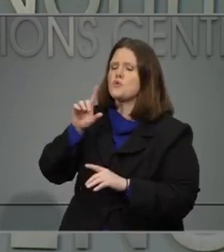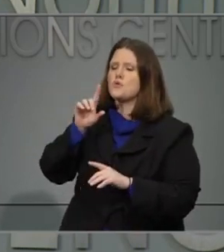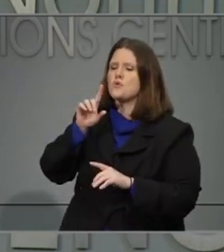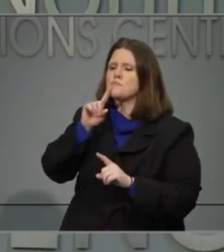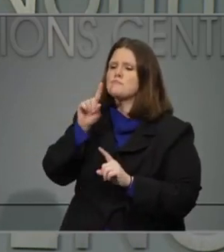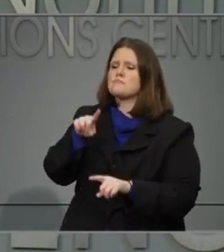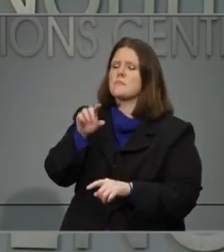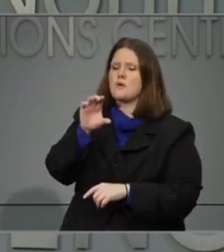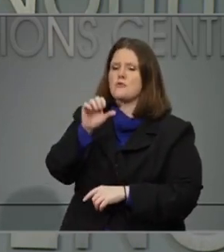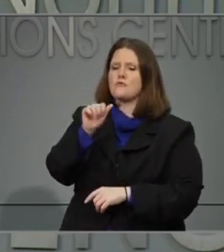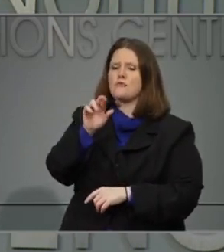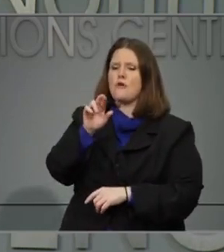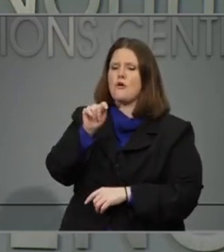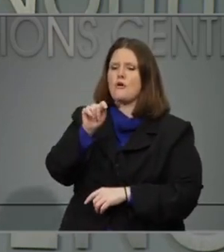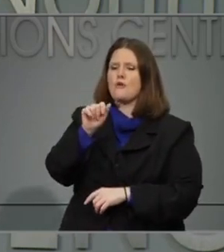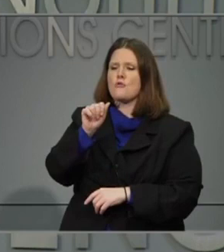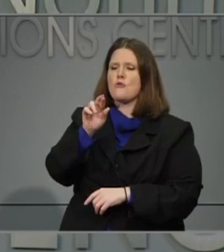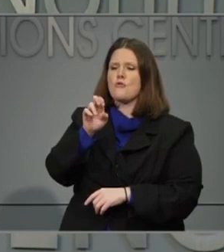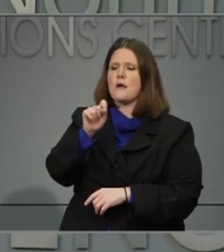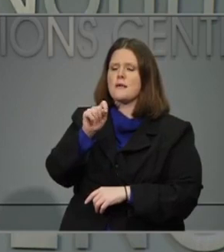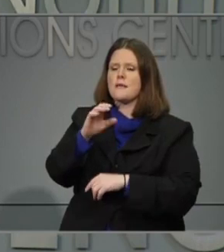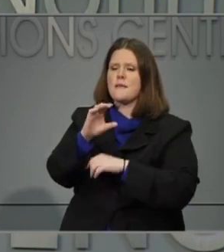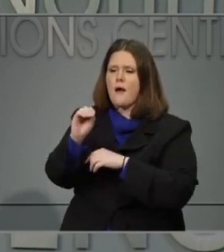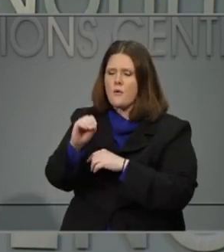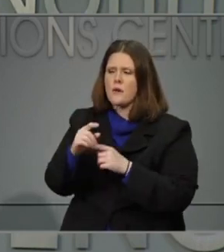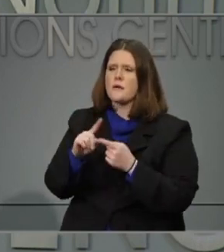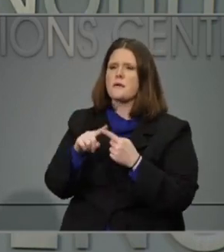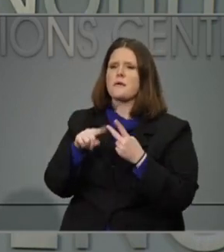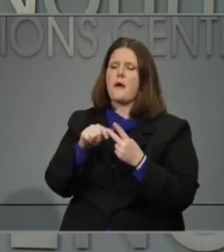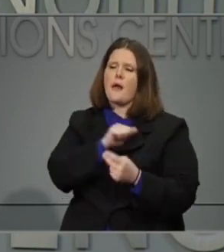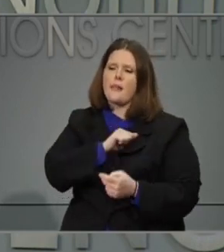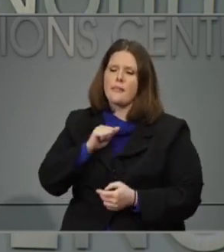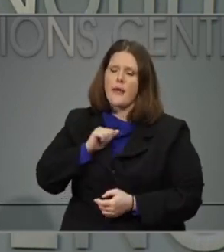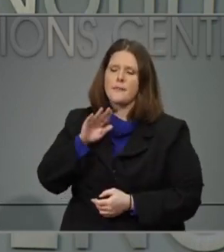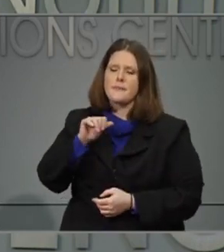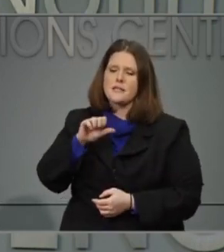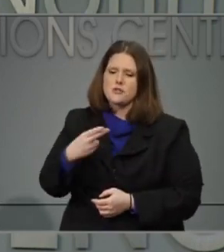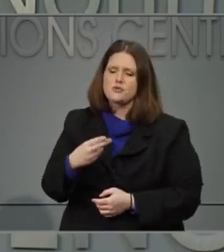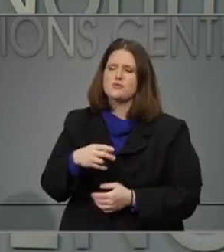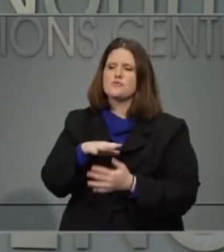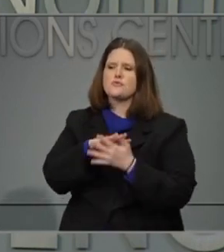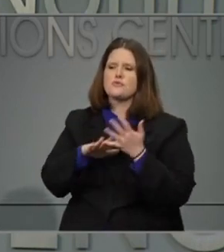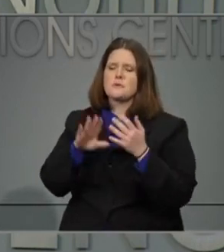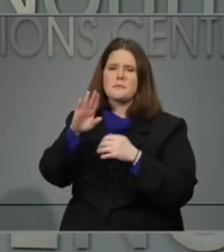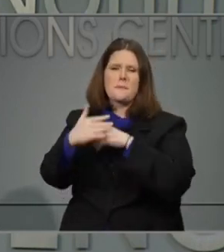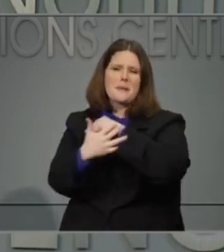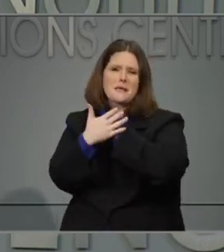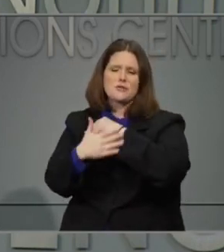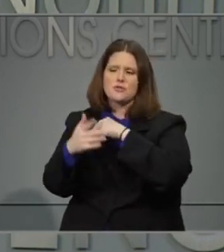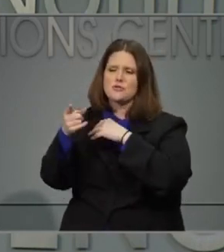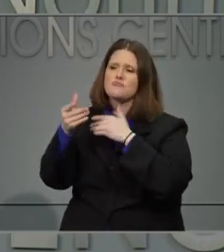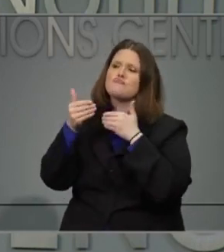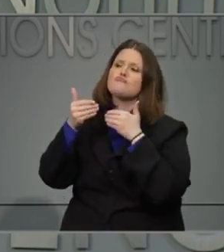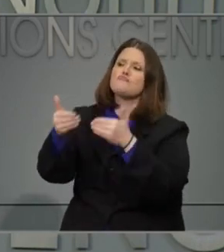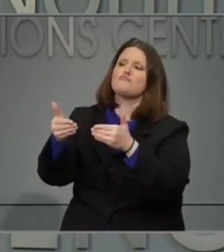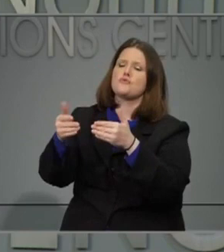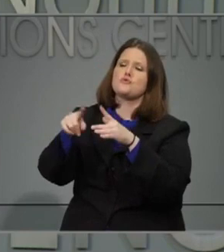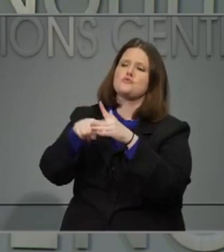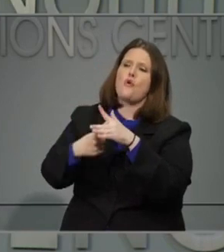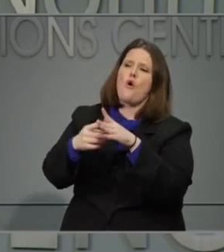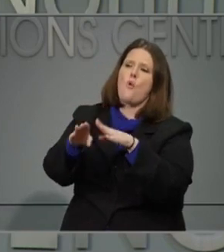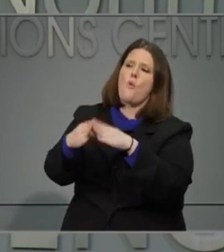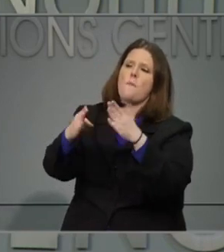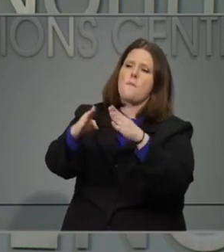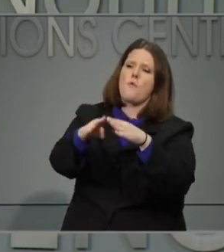County, Atlantic Beach making decisions to start opening their beaches